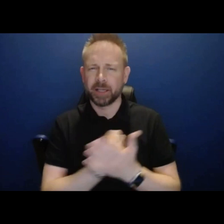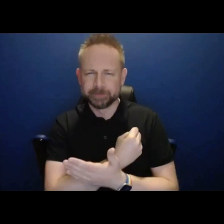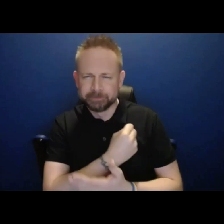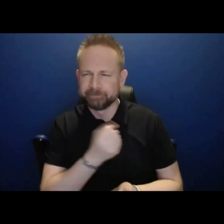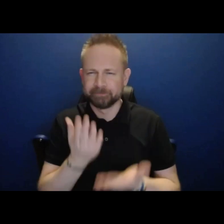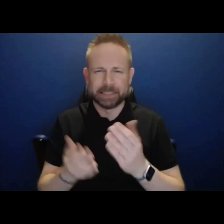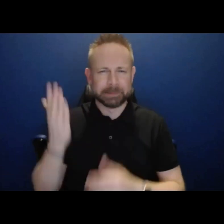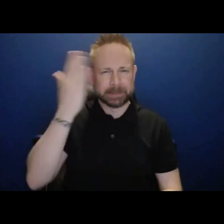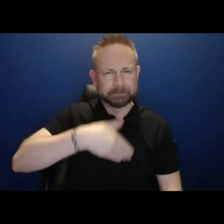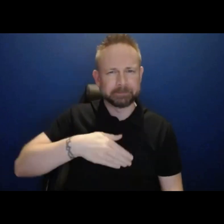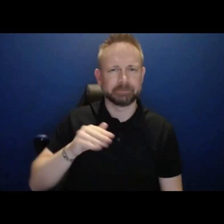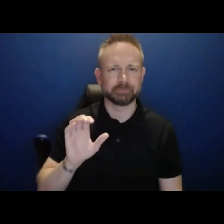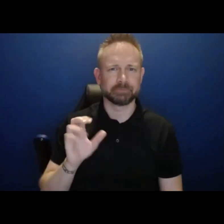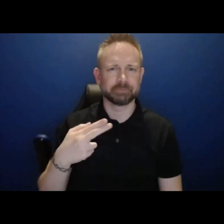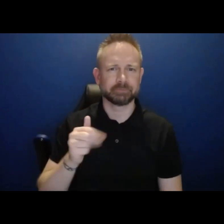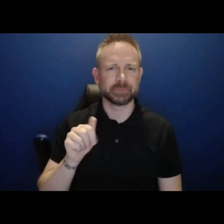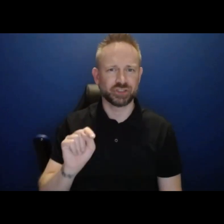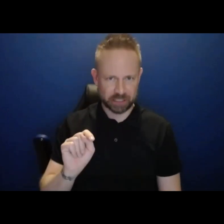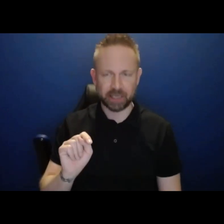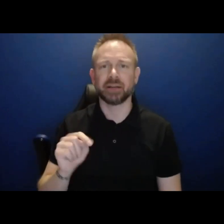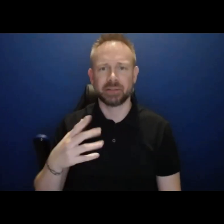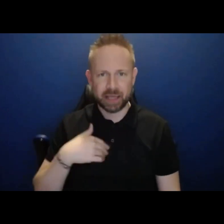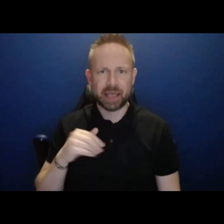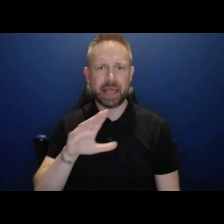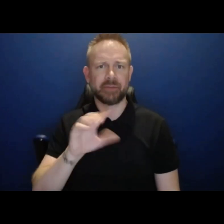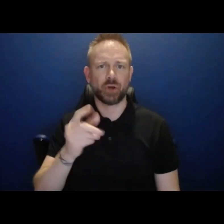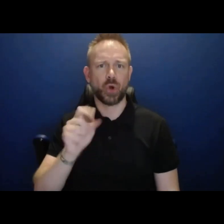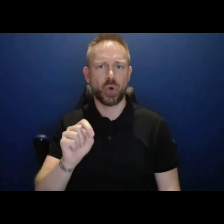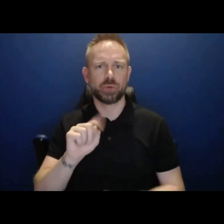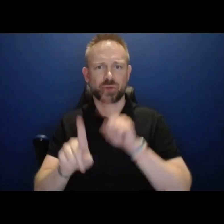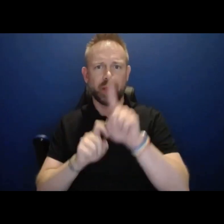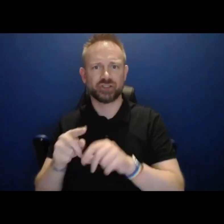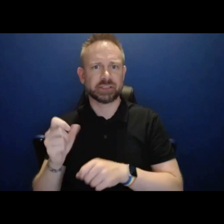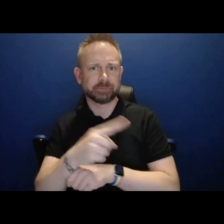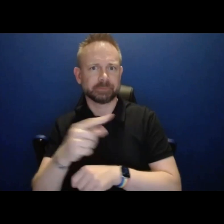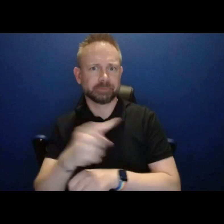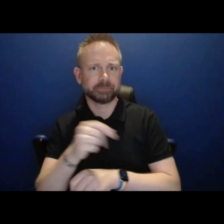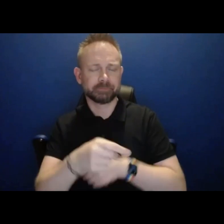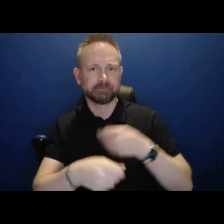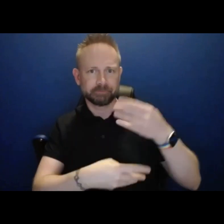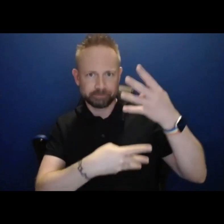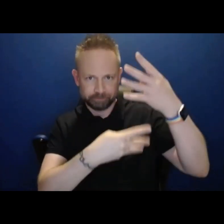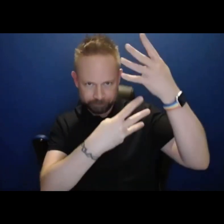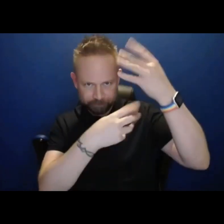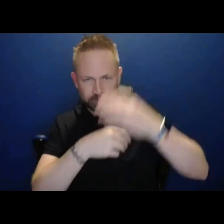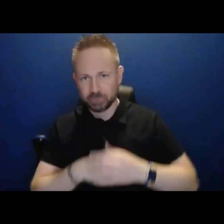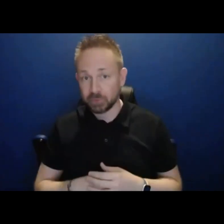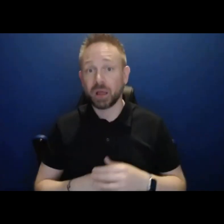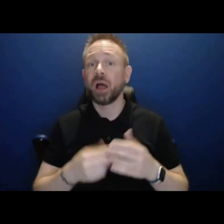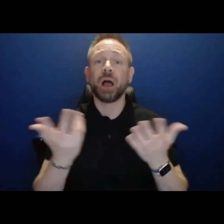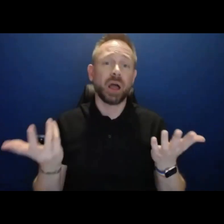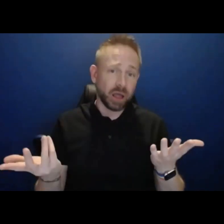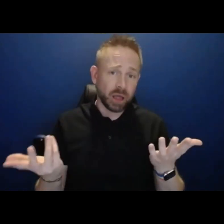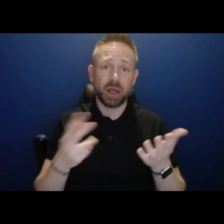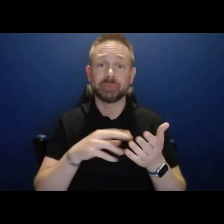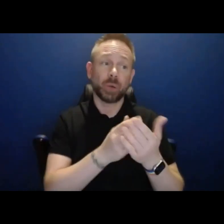questions that are submitted to the co host post your questions here section. That does not mean that those questions will necessarily be